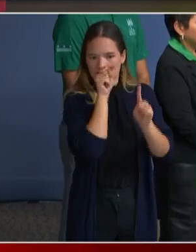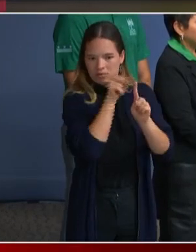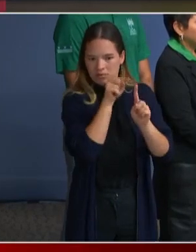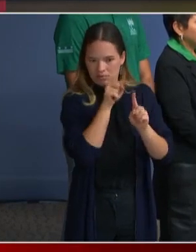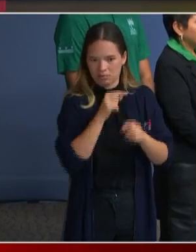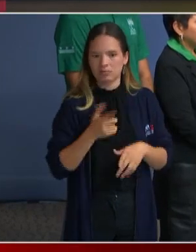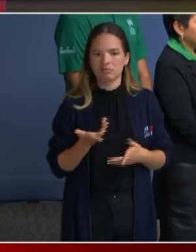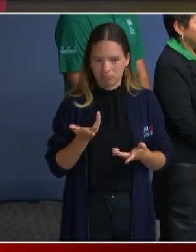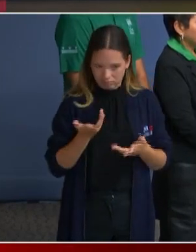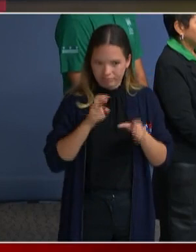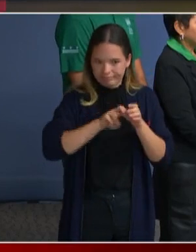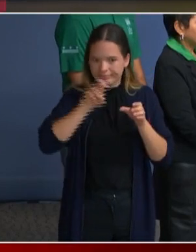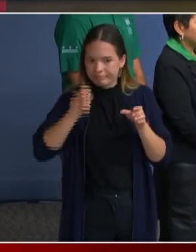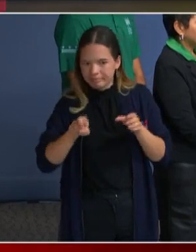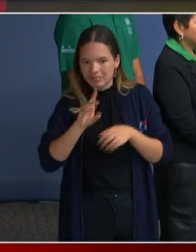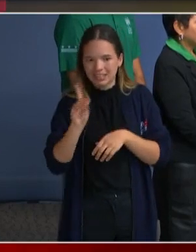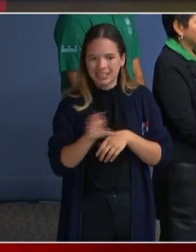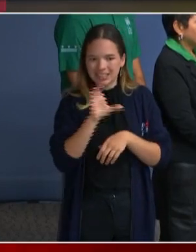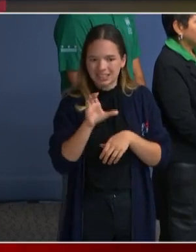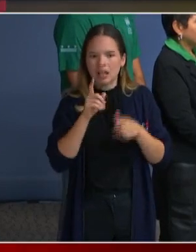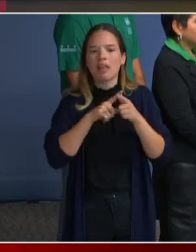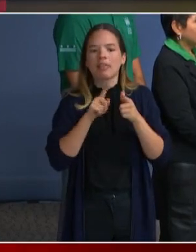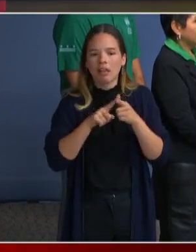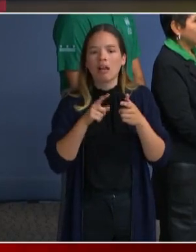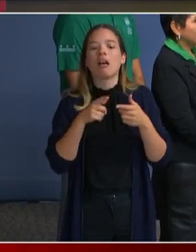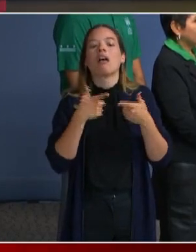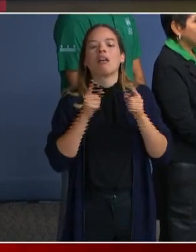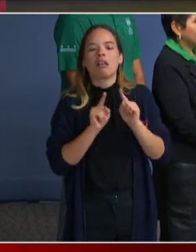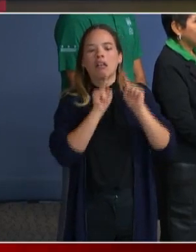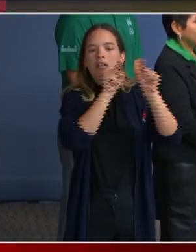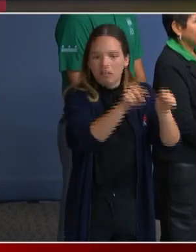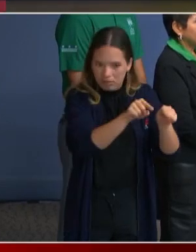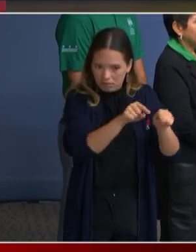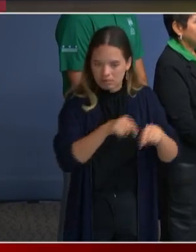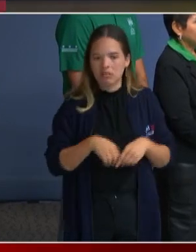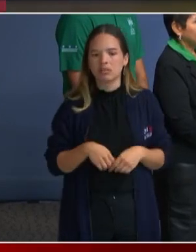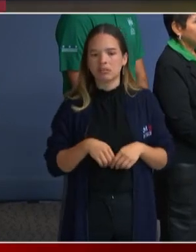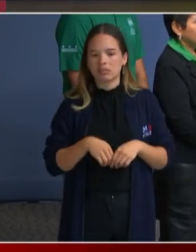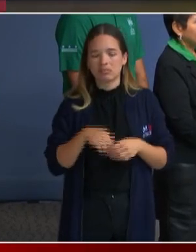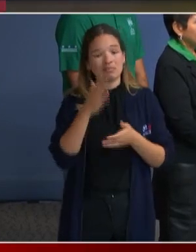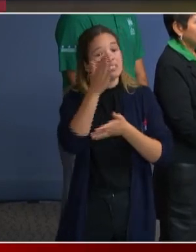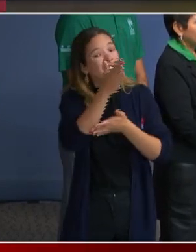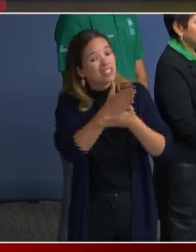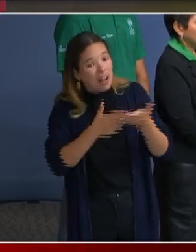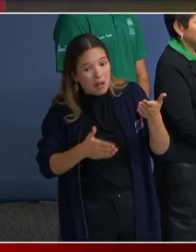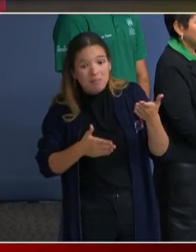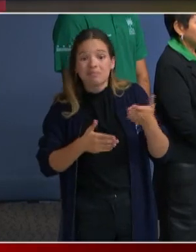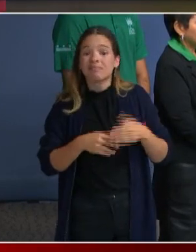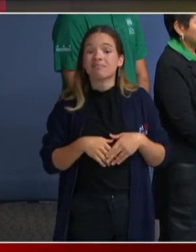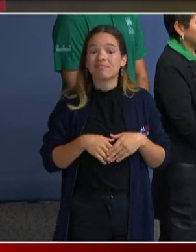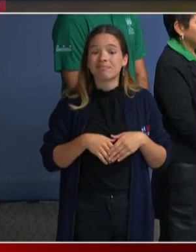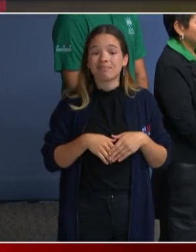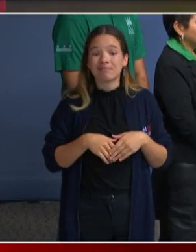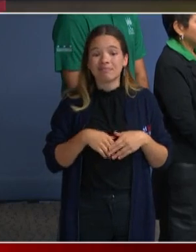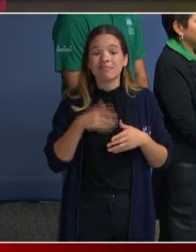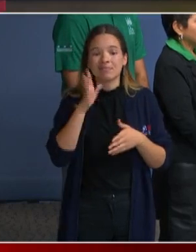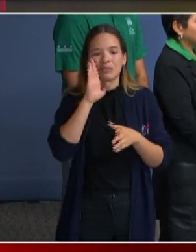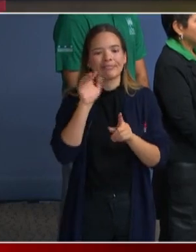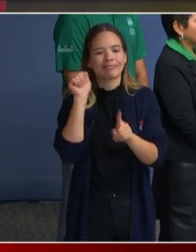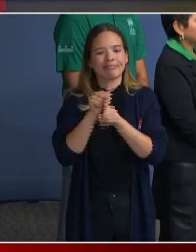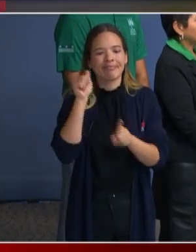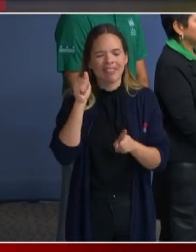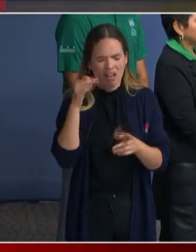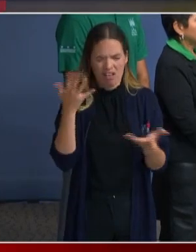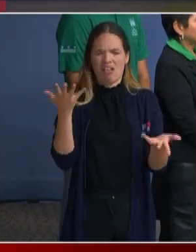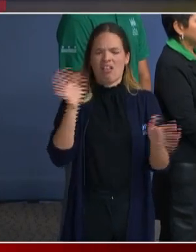because they have nowhere else to go and quite frankly I believe that some are being tricked or lied to. Our